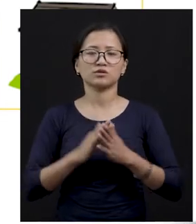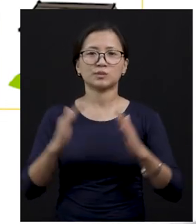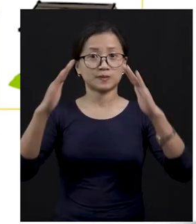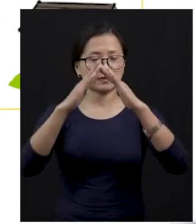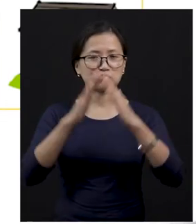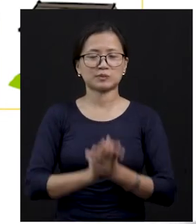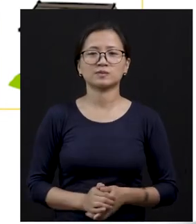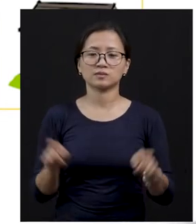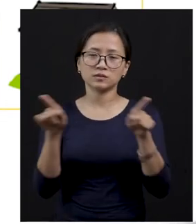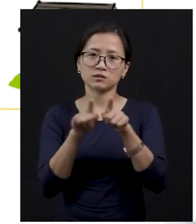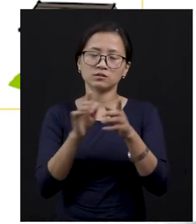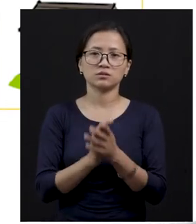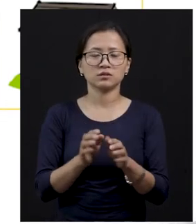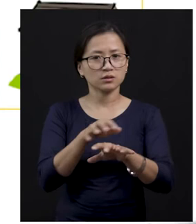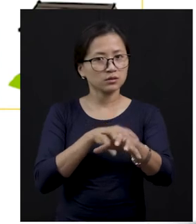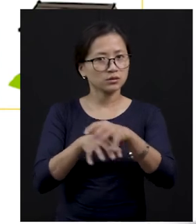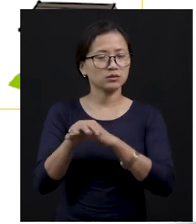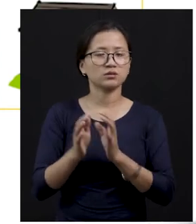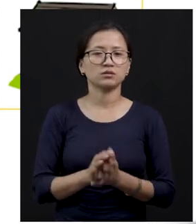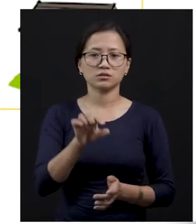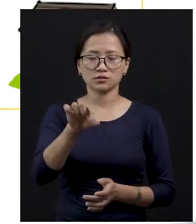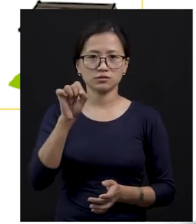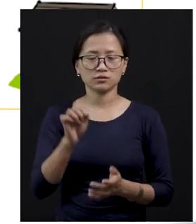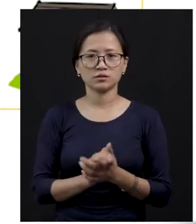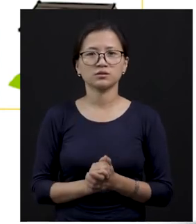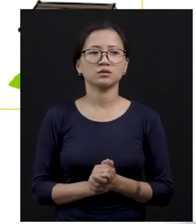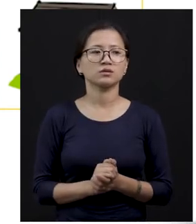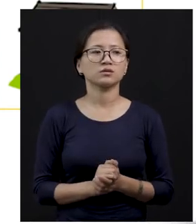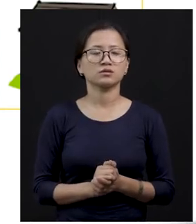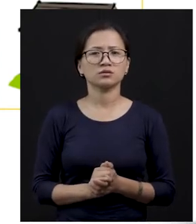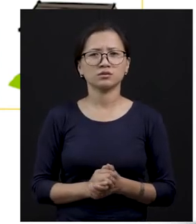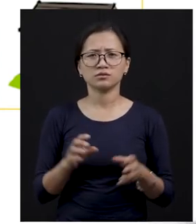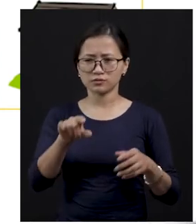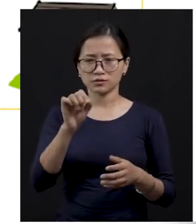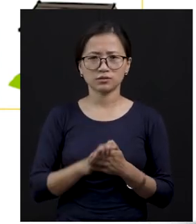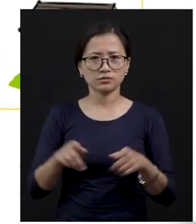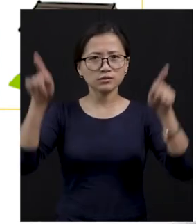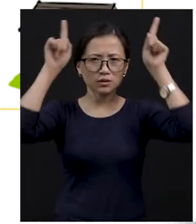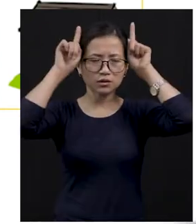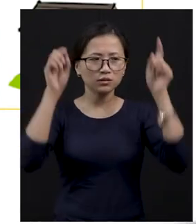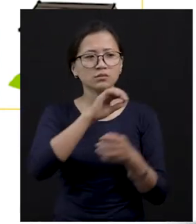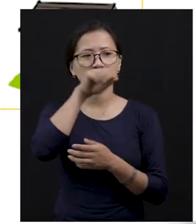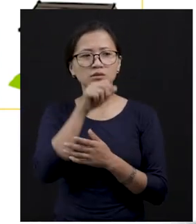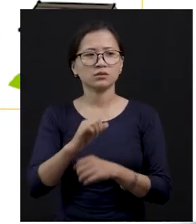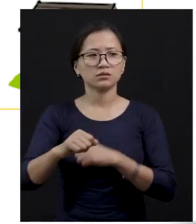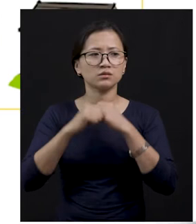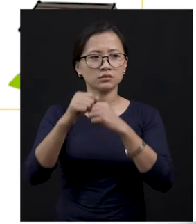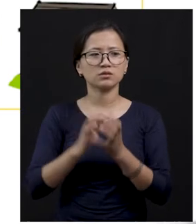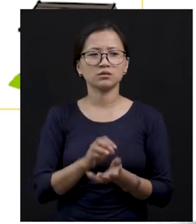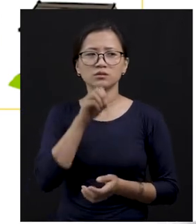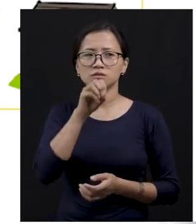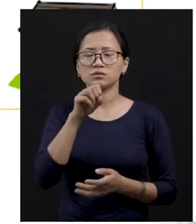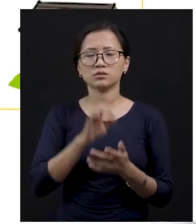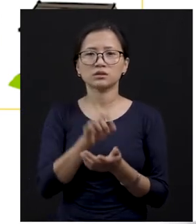with the related animals. So, here you will find this, animals, cow, pig, horse, dog